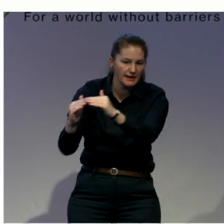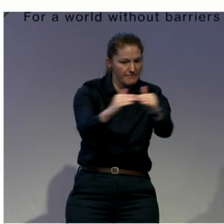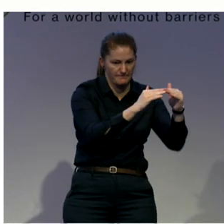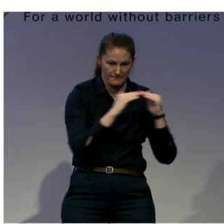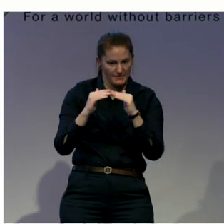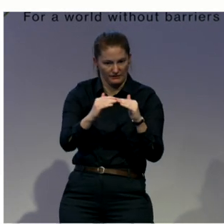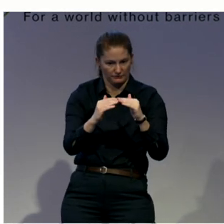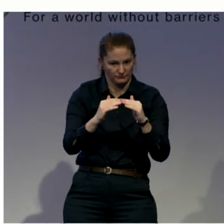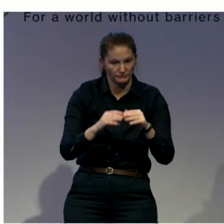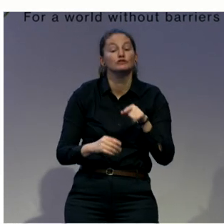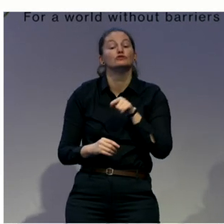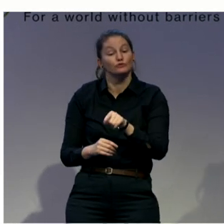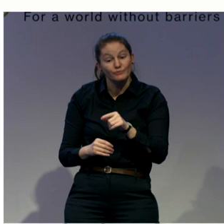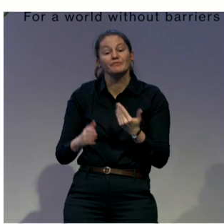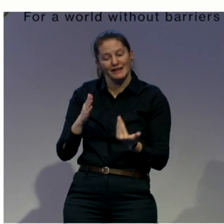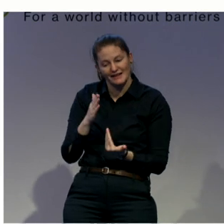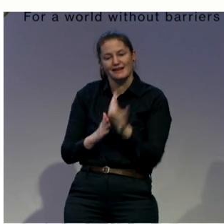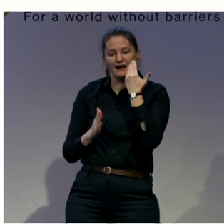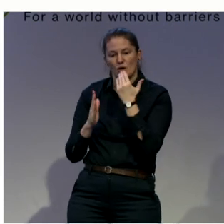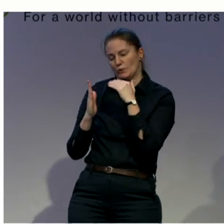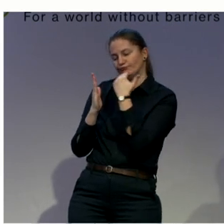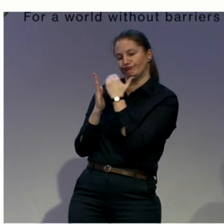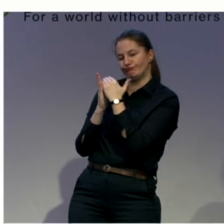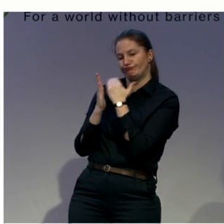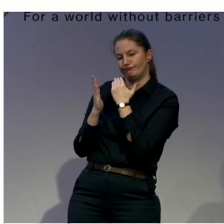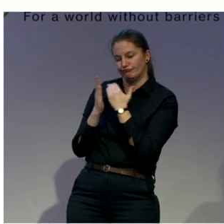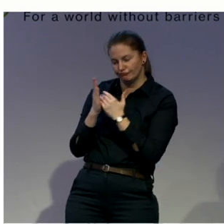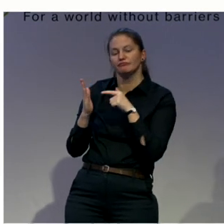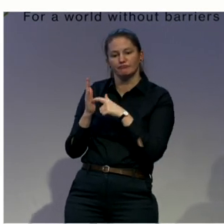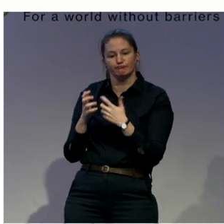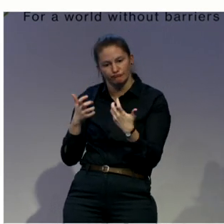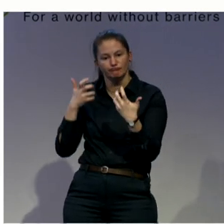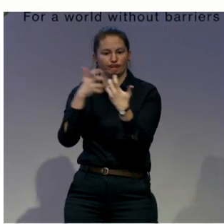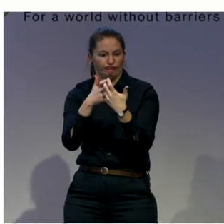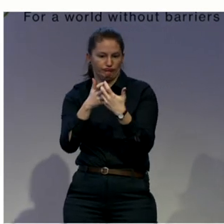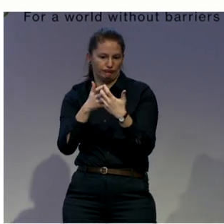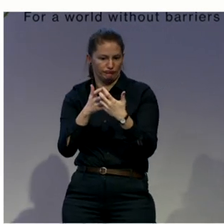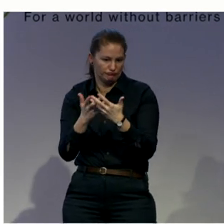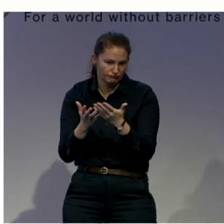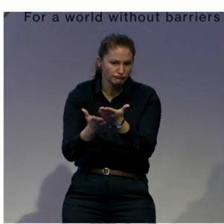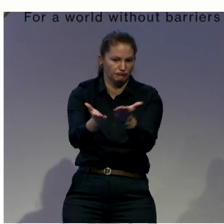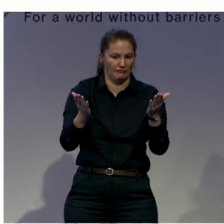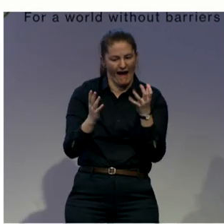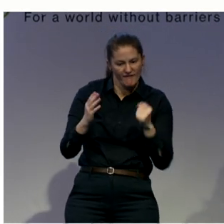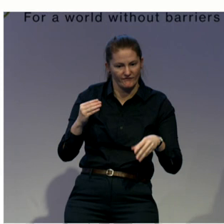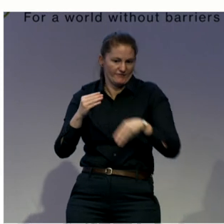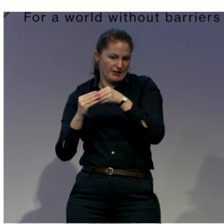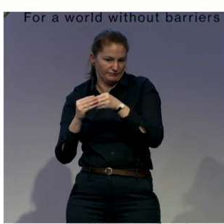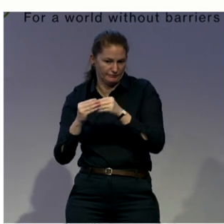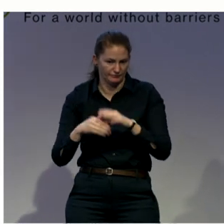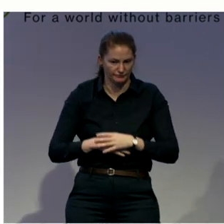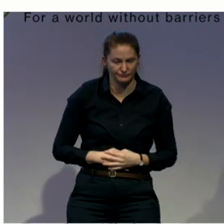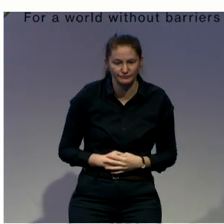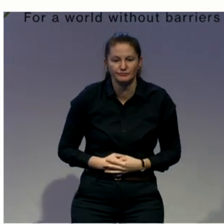in this criminal reform. And, of course, this turned into a legal obligation to